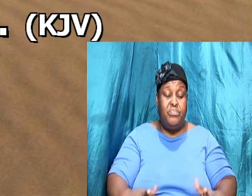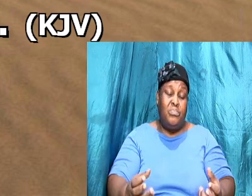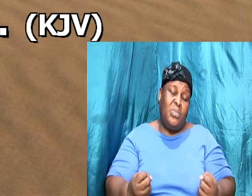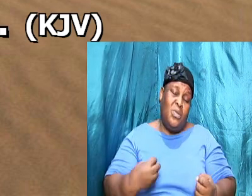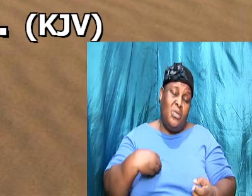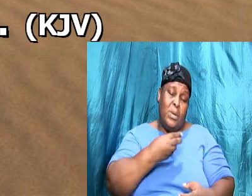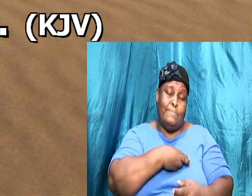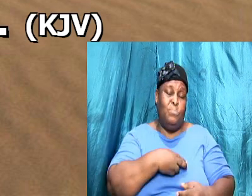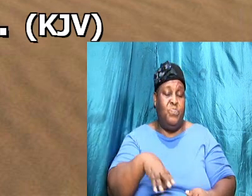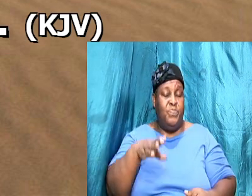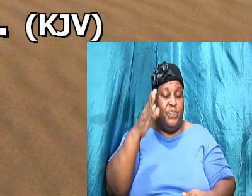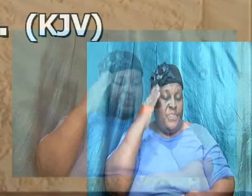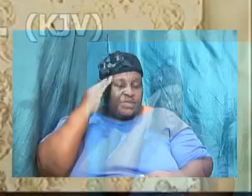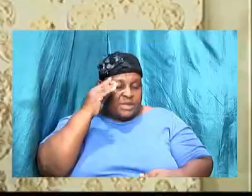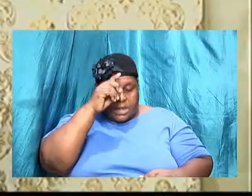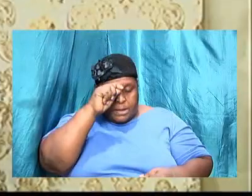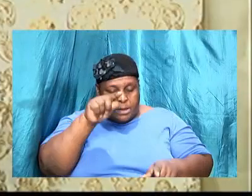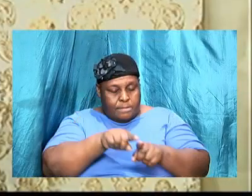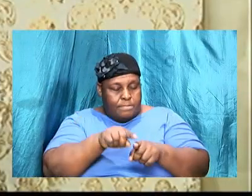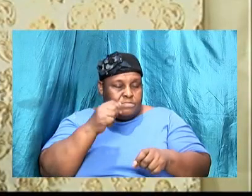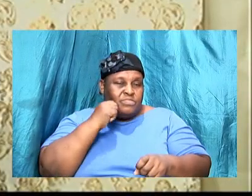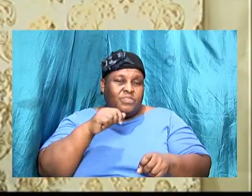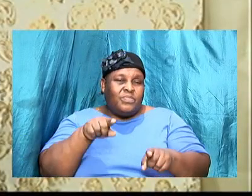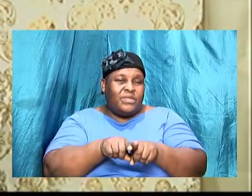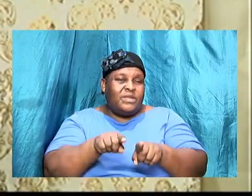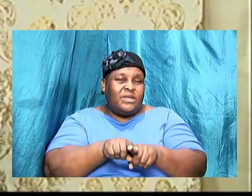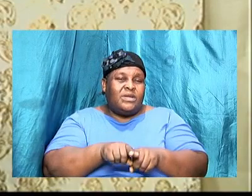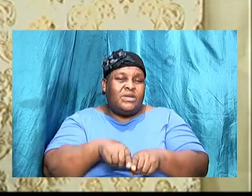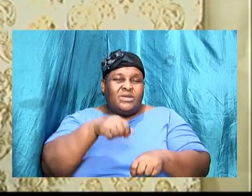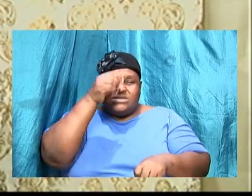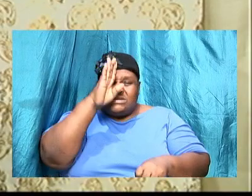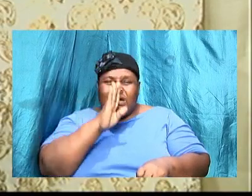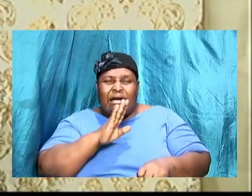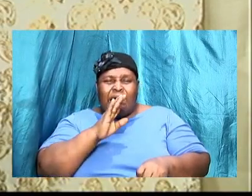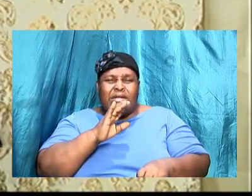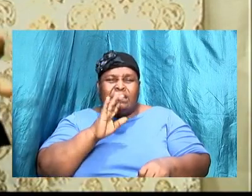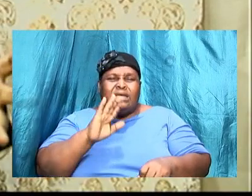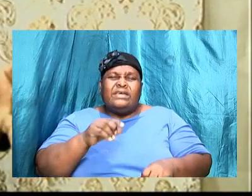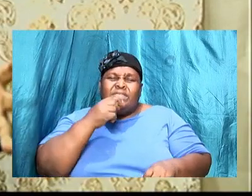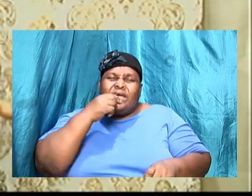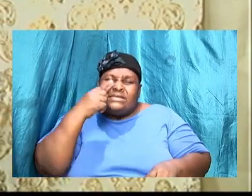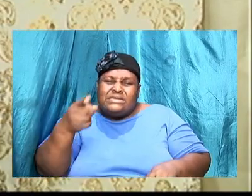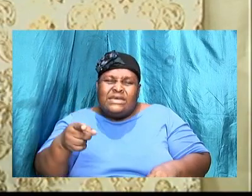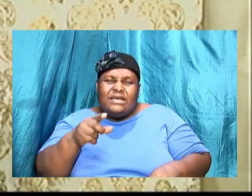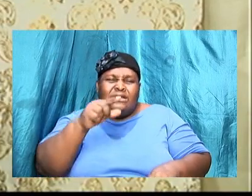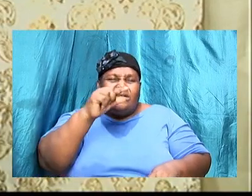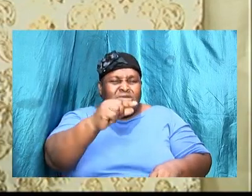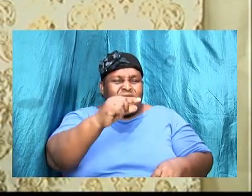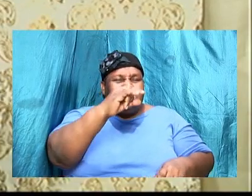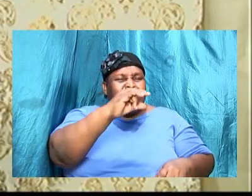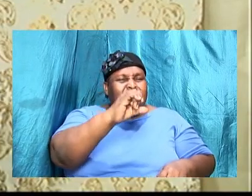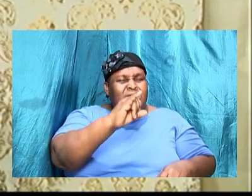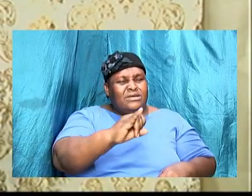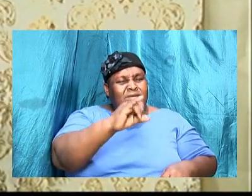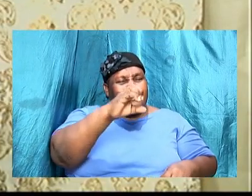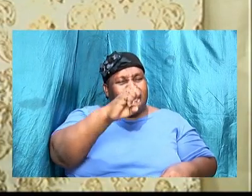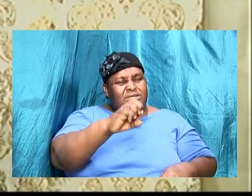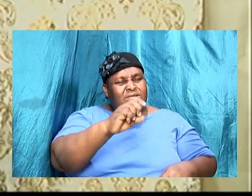that it was God that directed Gideon to gather the Israelites and Gideon gather the Israelites you know